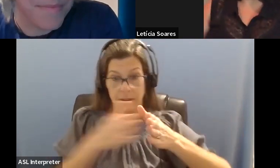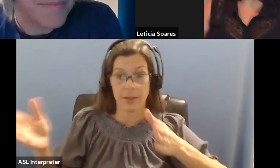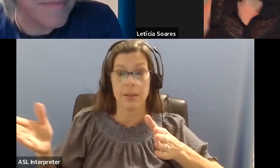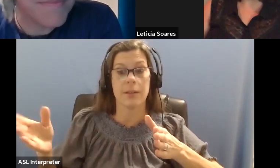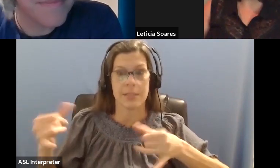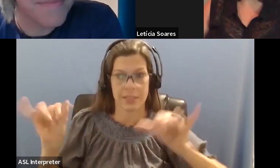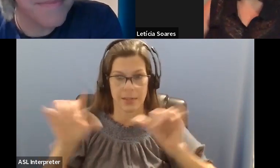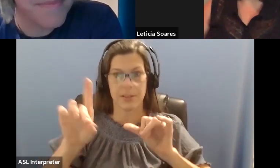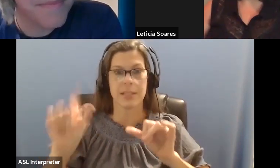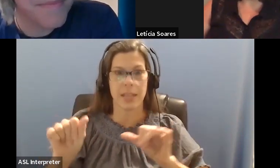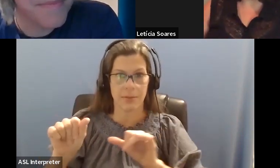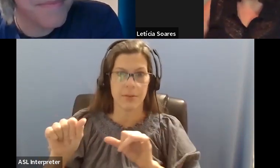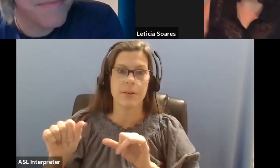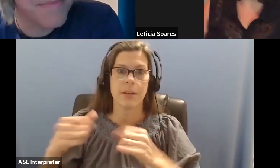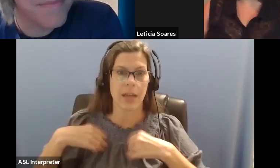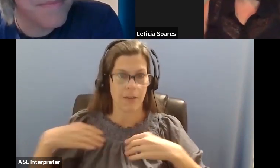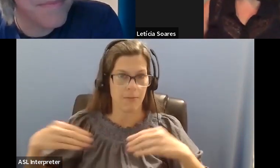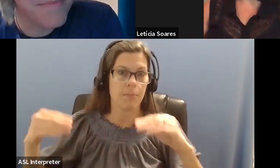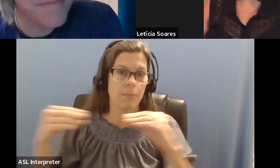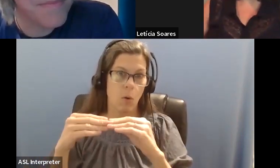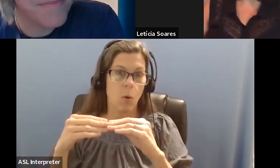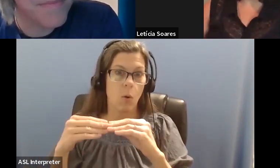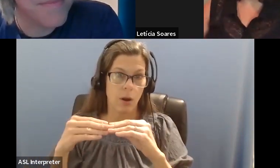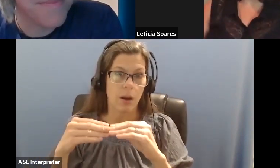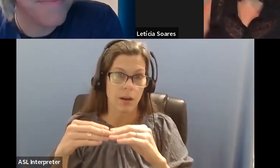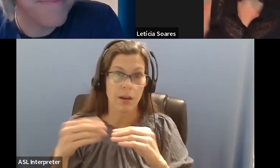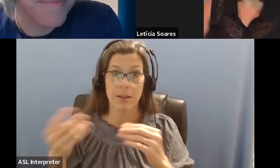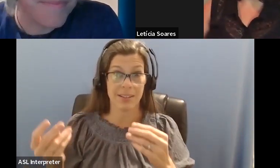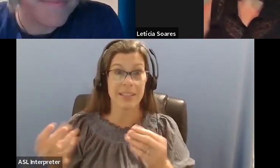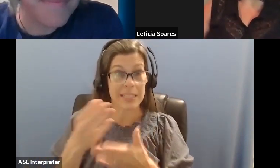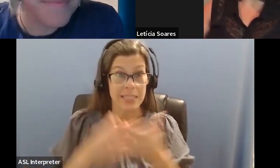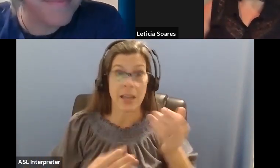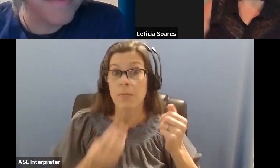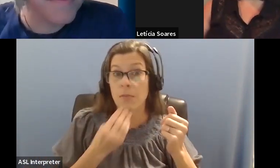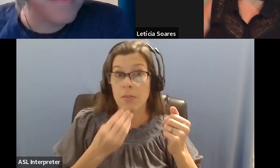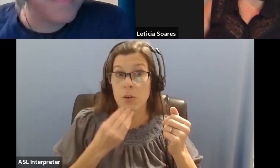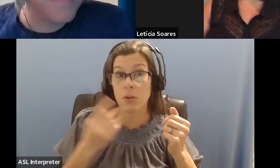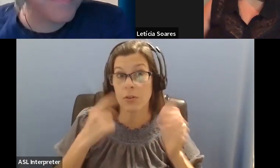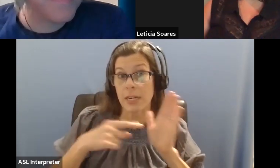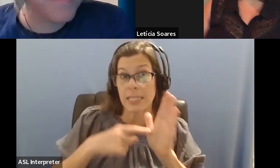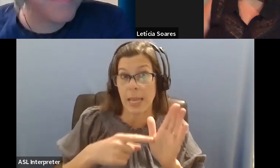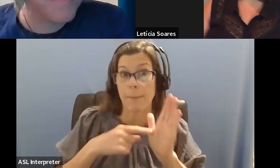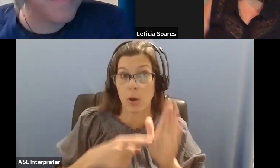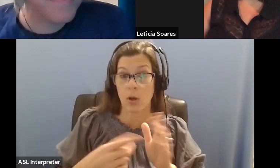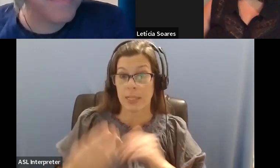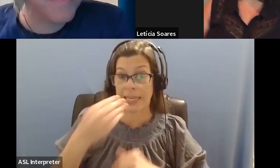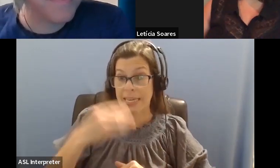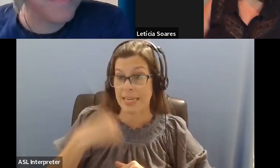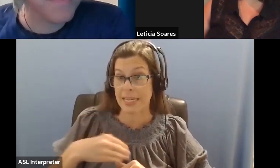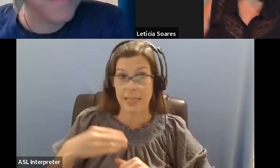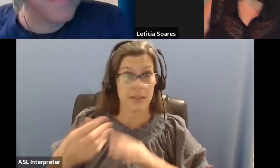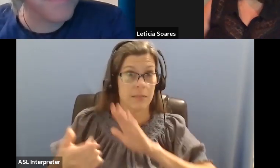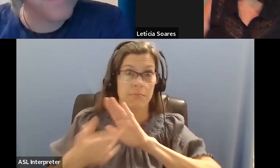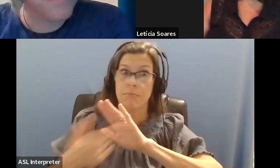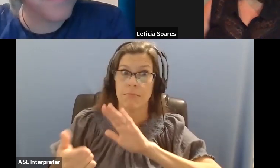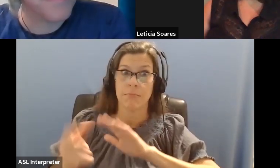It really makes me extremely ill. And, and, that's the thing, you know, and I,